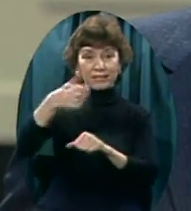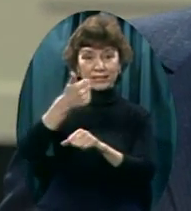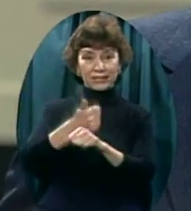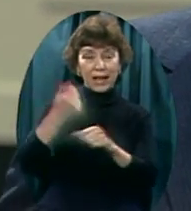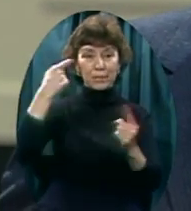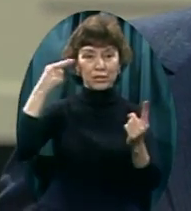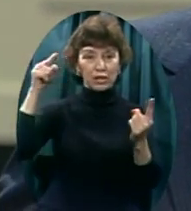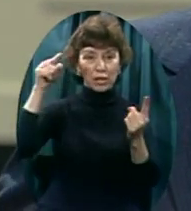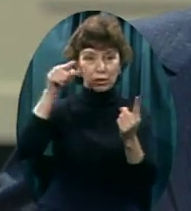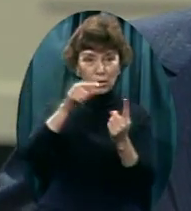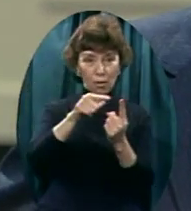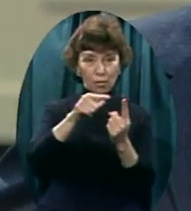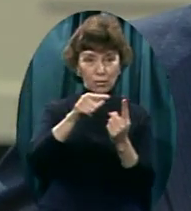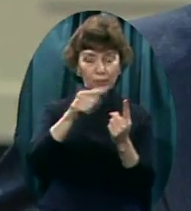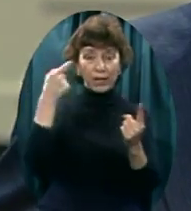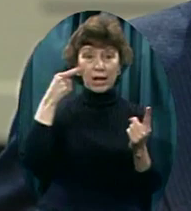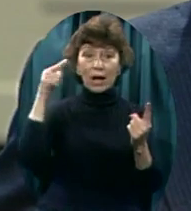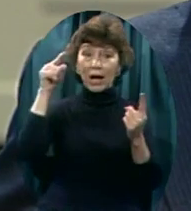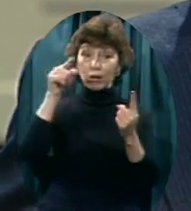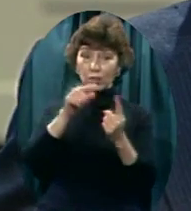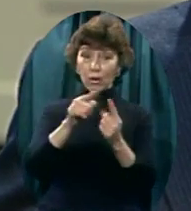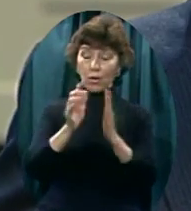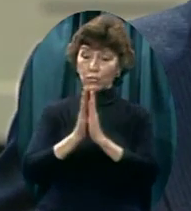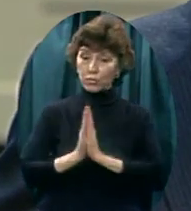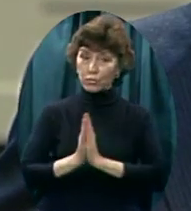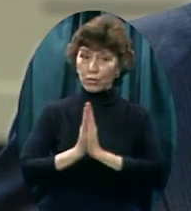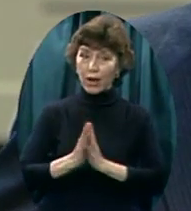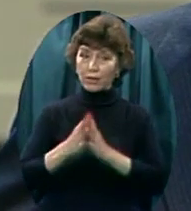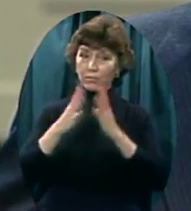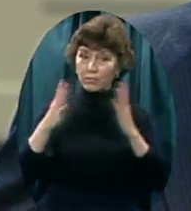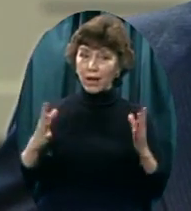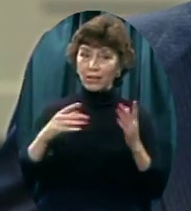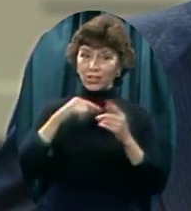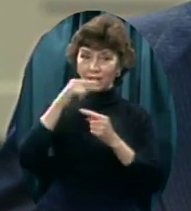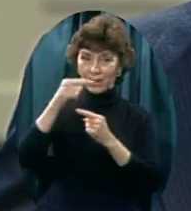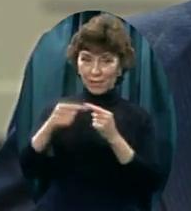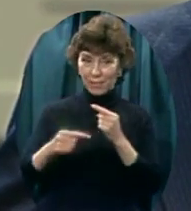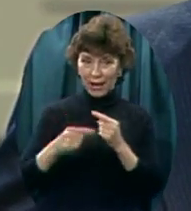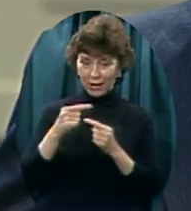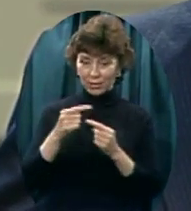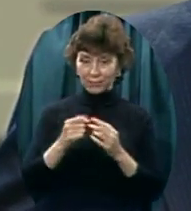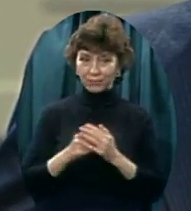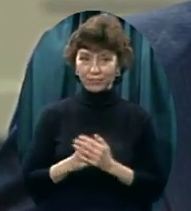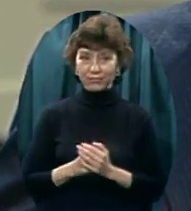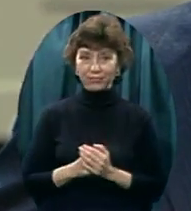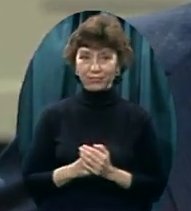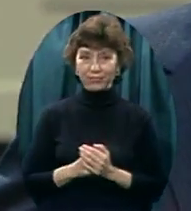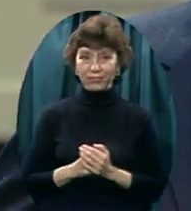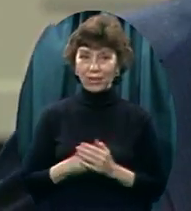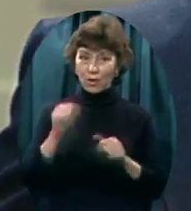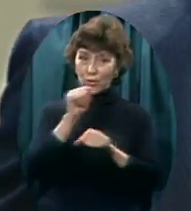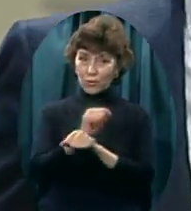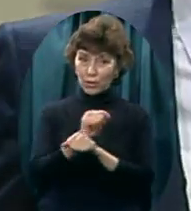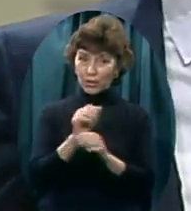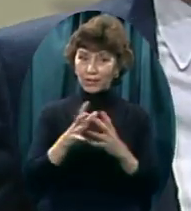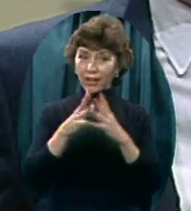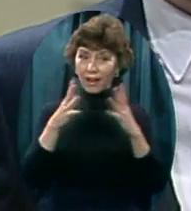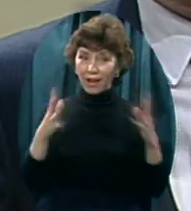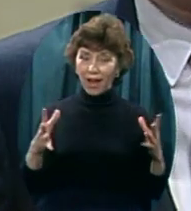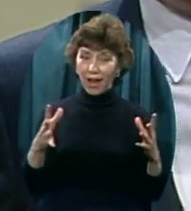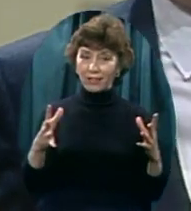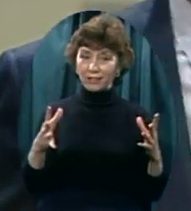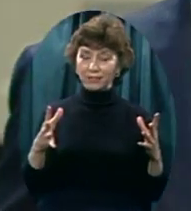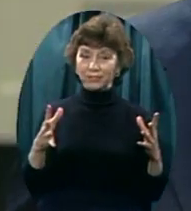we have prayed much about and made every human effort towards, namely reaching a